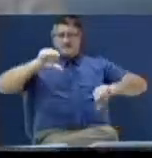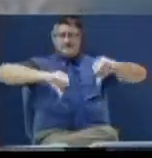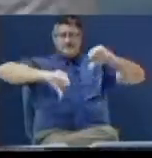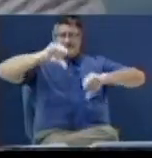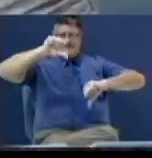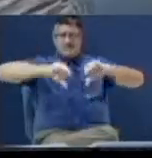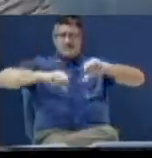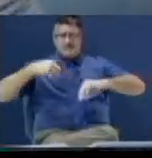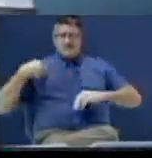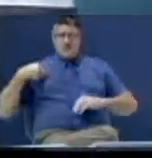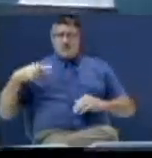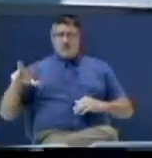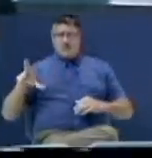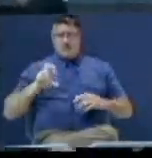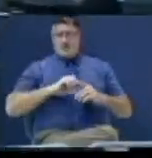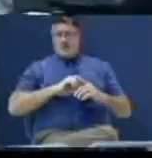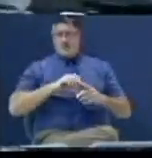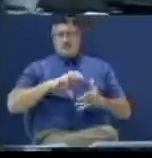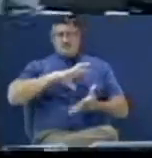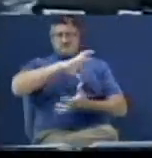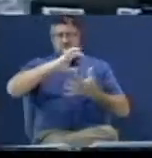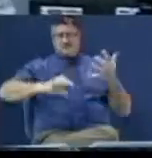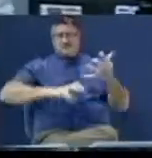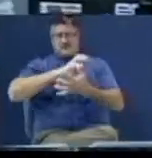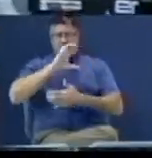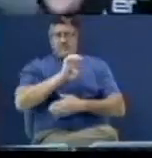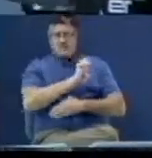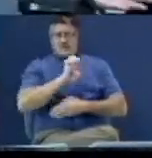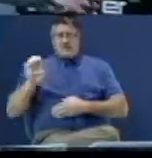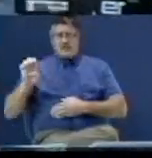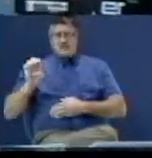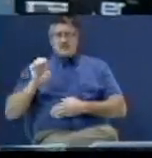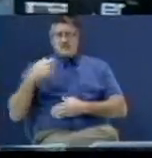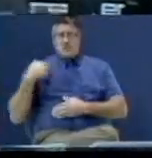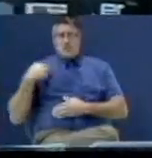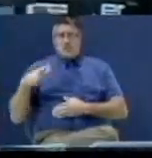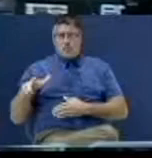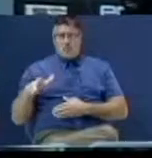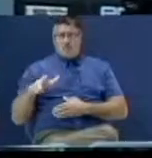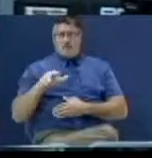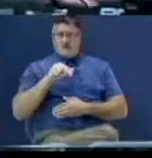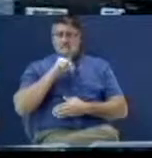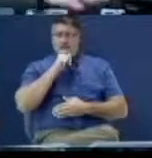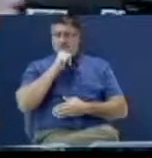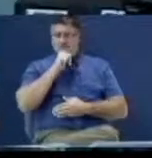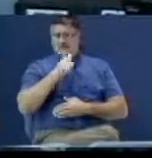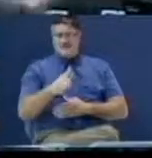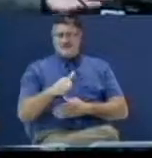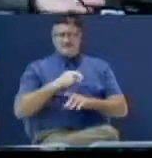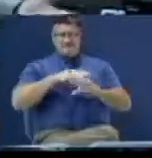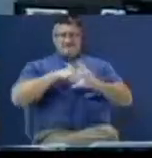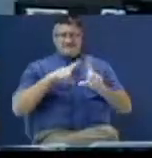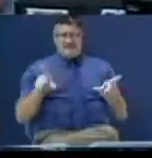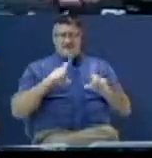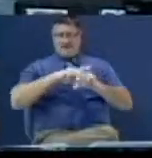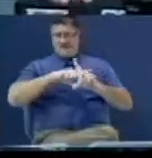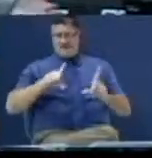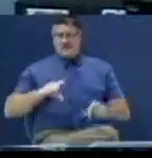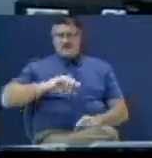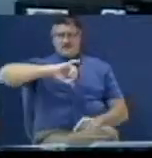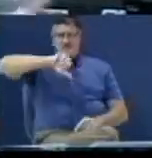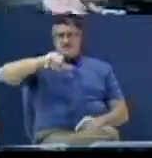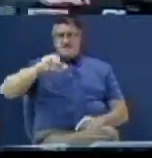It's not some goofed up Eastern religion. It's not some conglomeration of Judaism